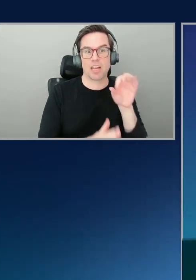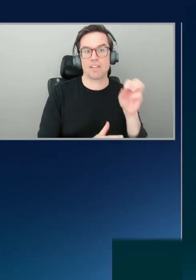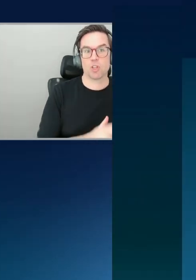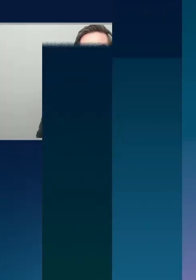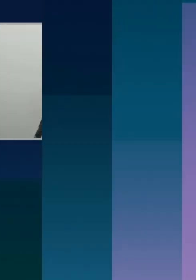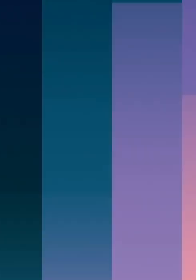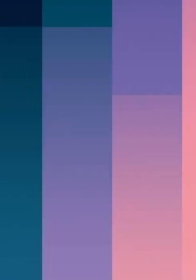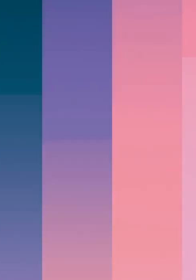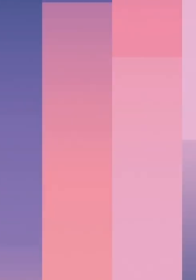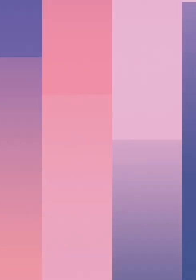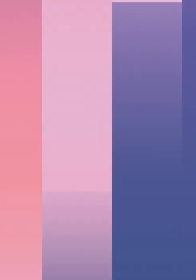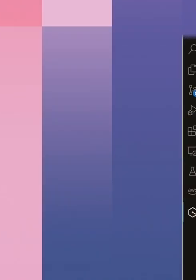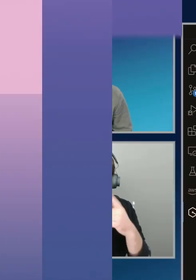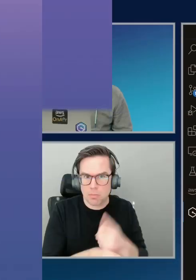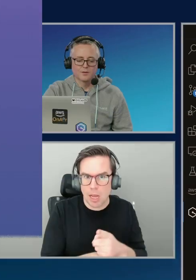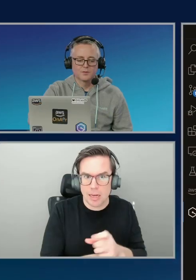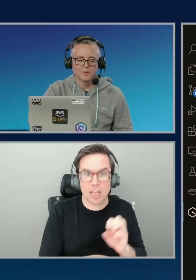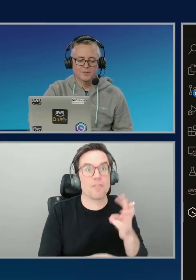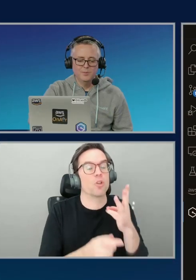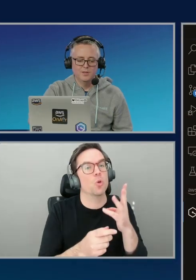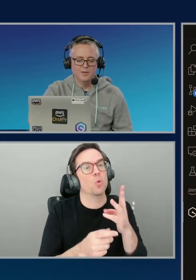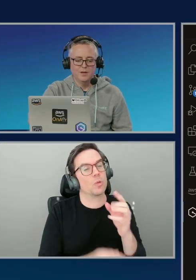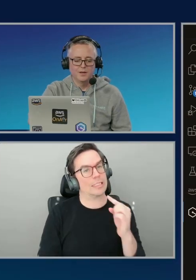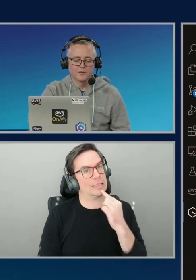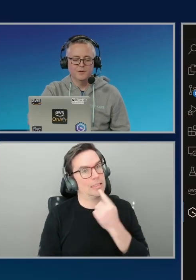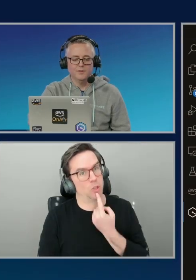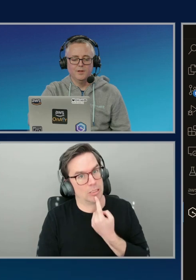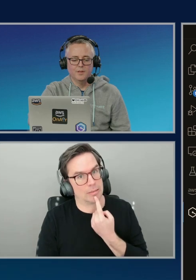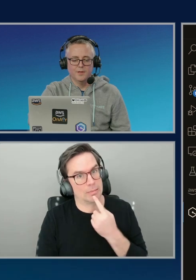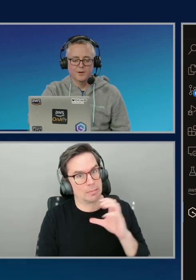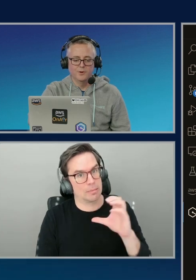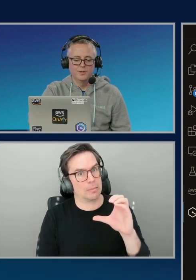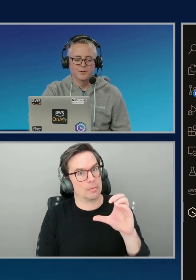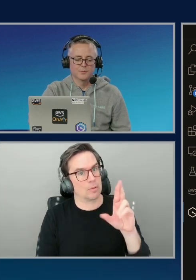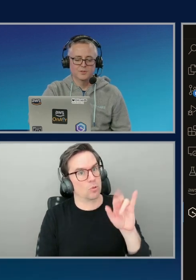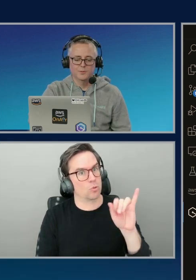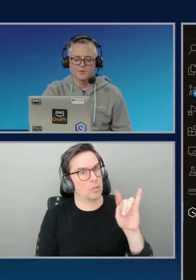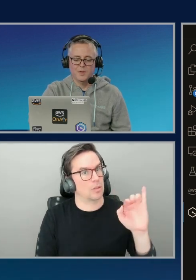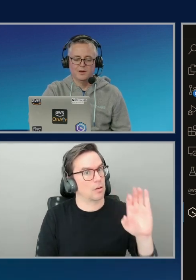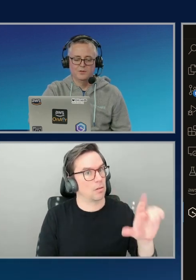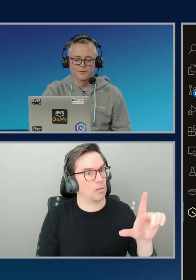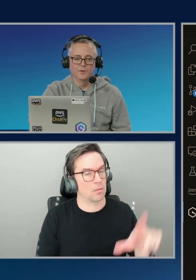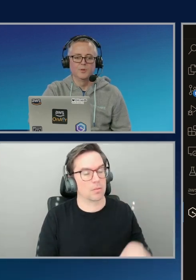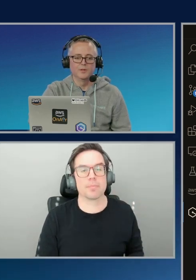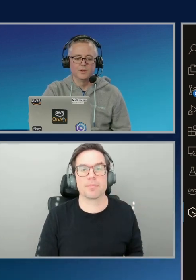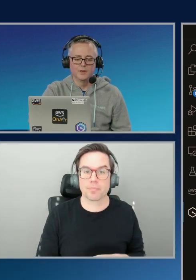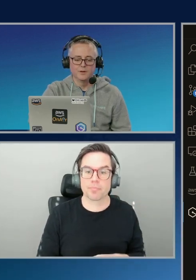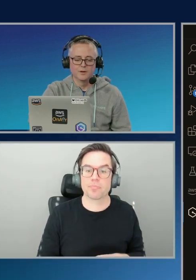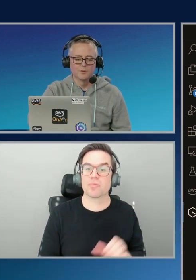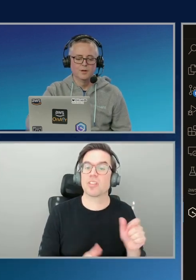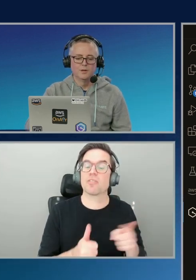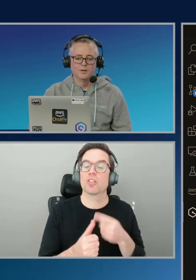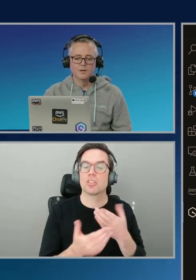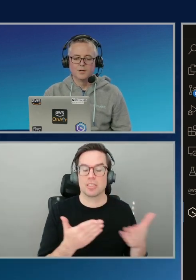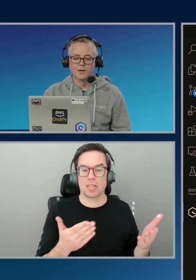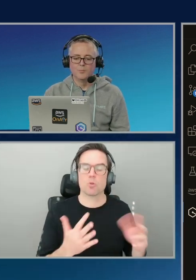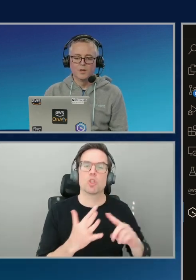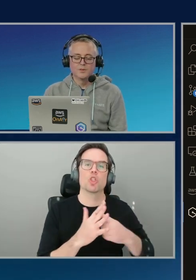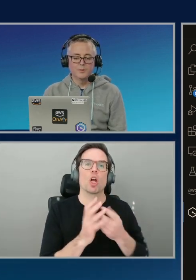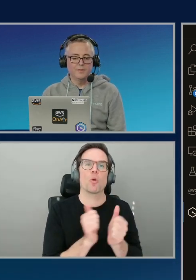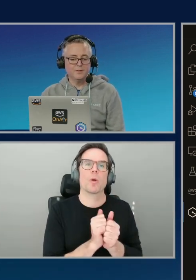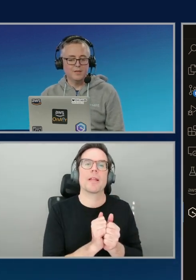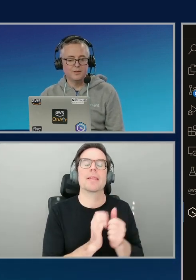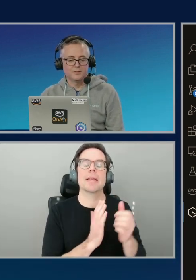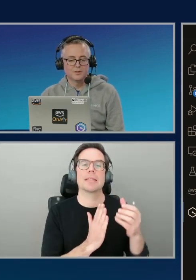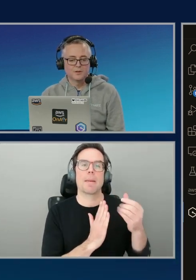Um, and a few critical ones at that. So let's come in. And the first thing that I want to do is I'm going to start with this package vulnerability down here. Um,